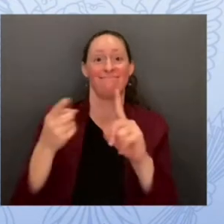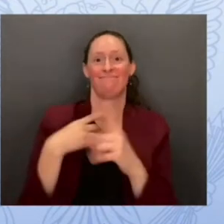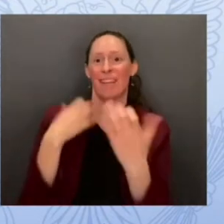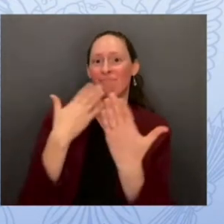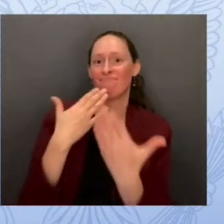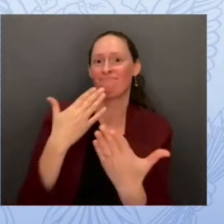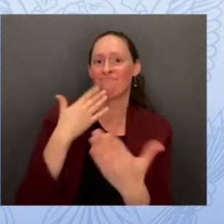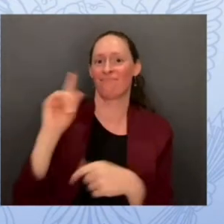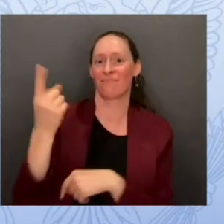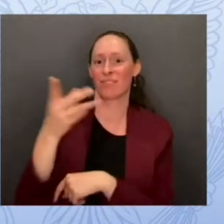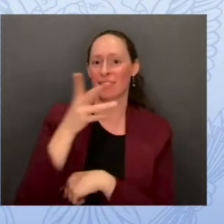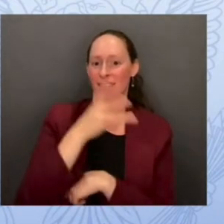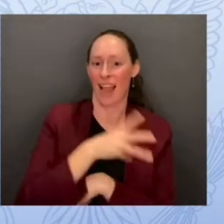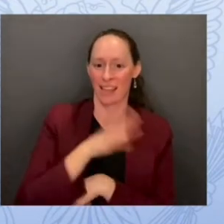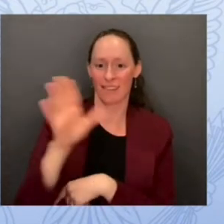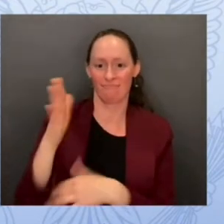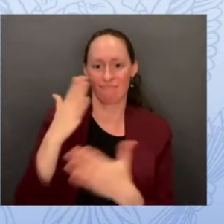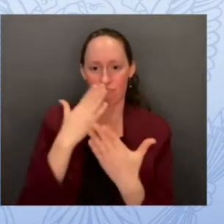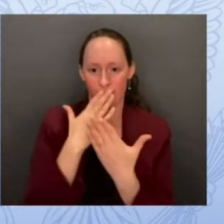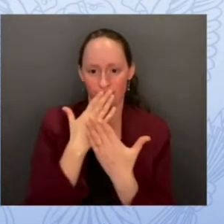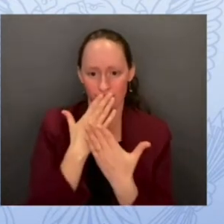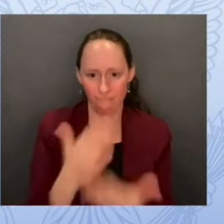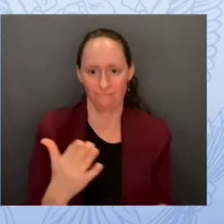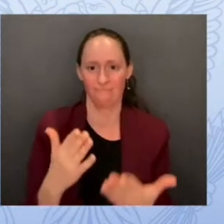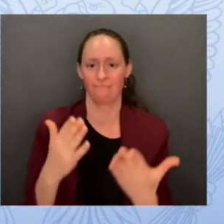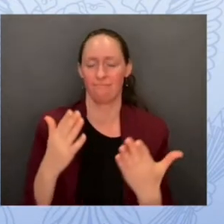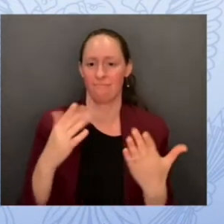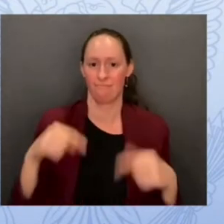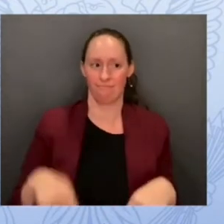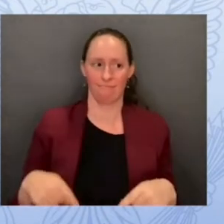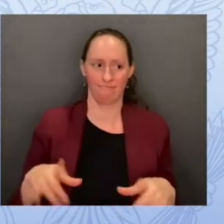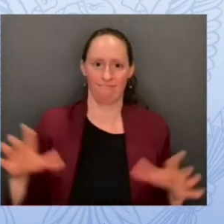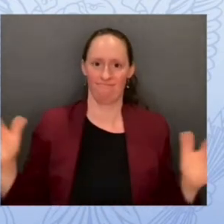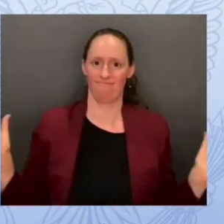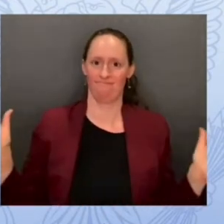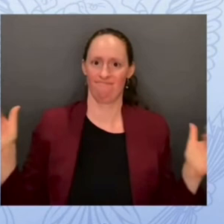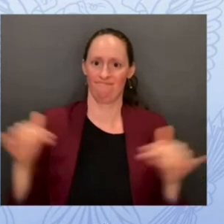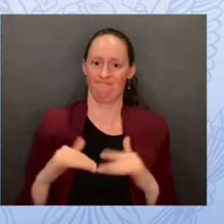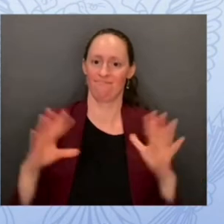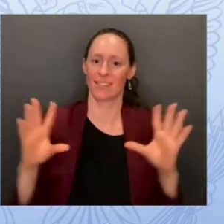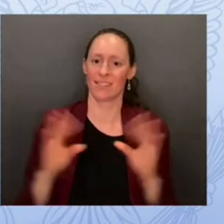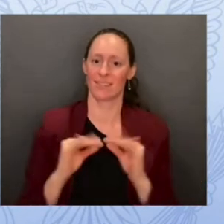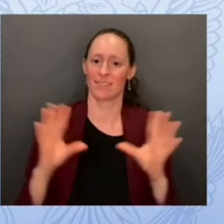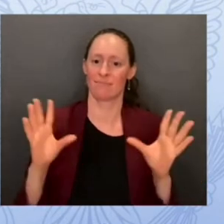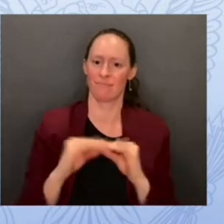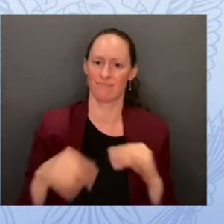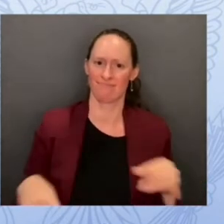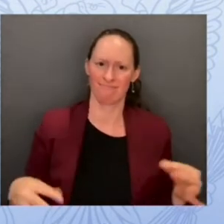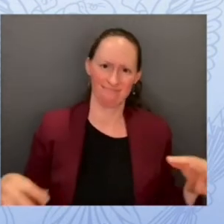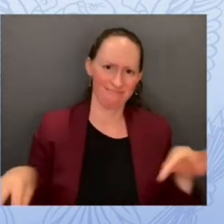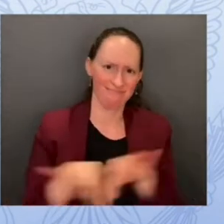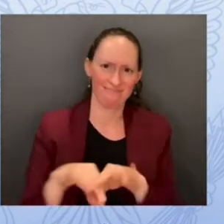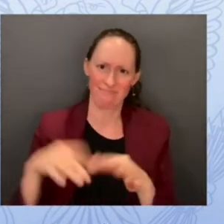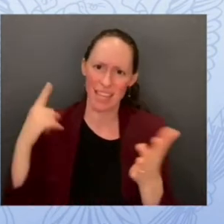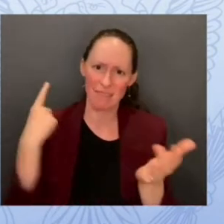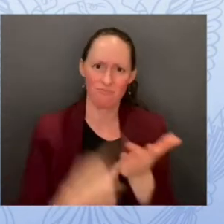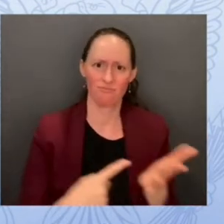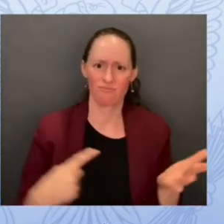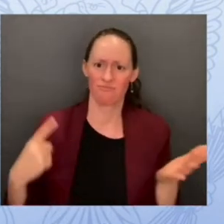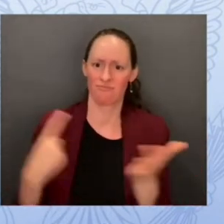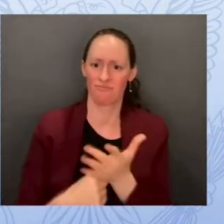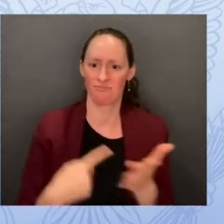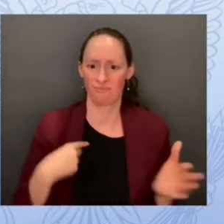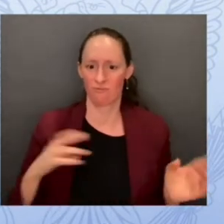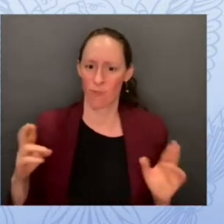for convening us to get us together to have this discussion and to put us on a different path for the future so i started